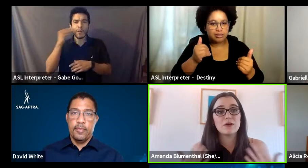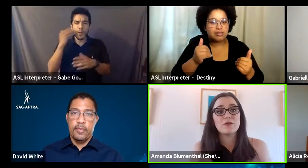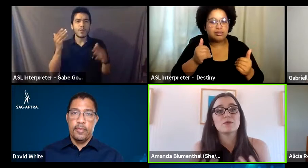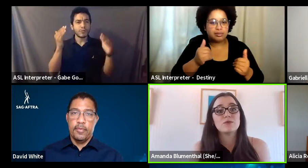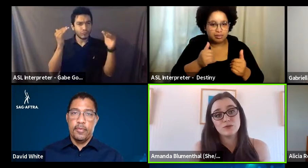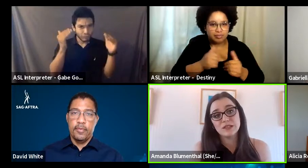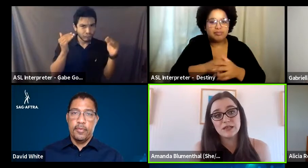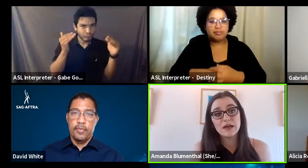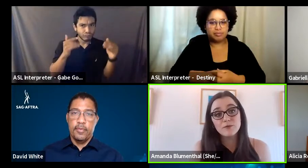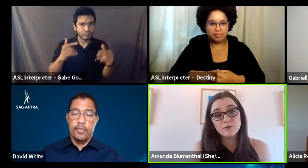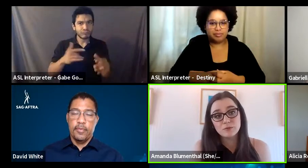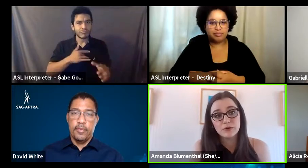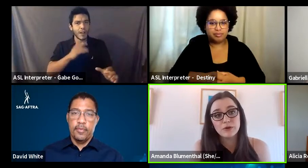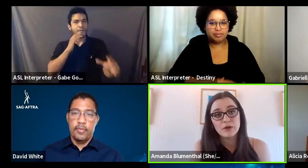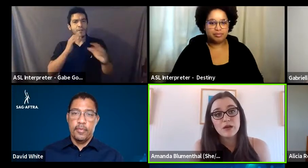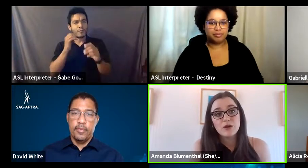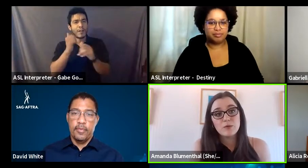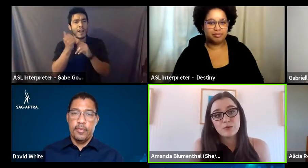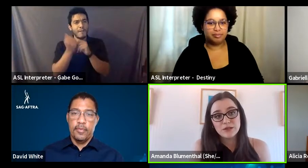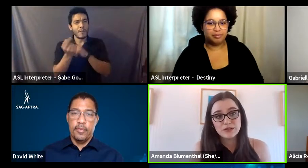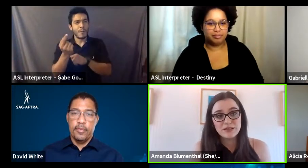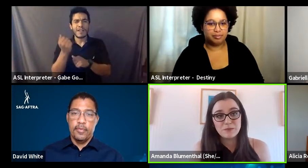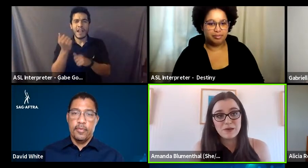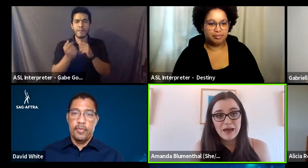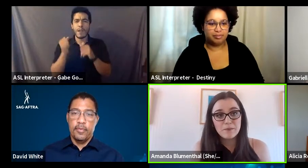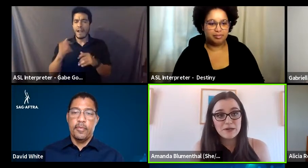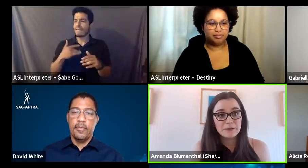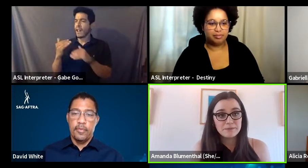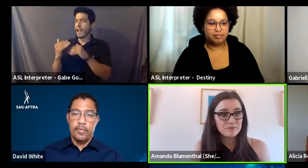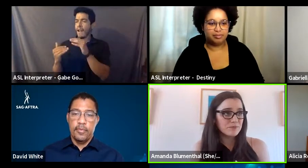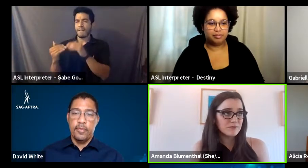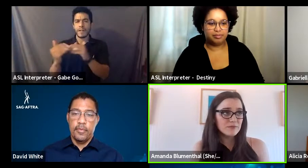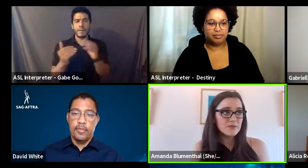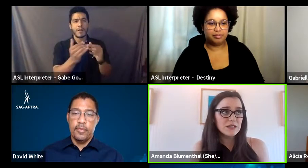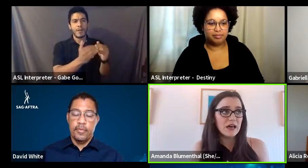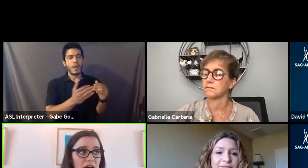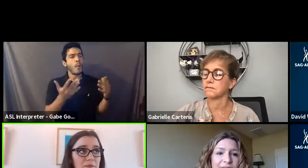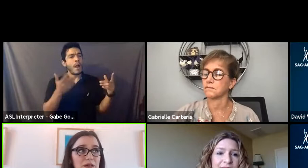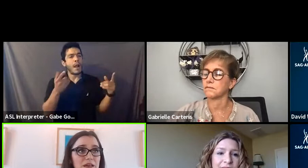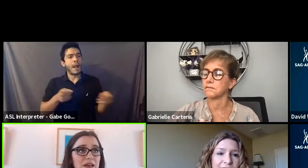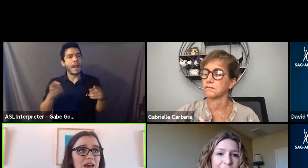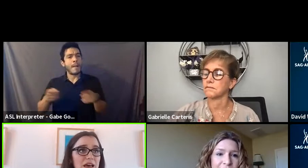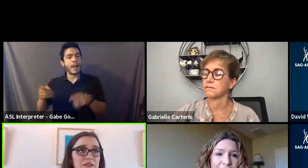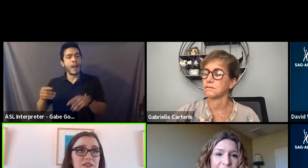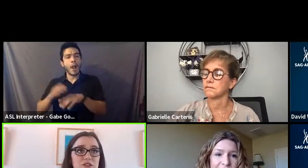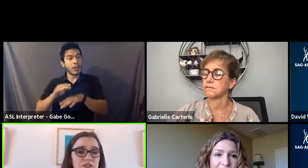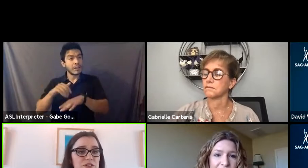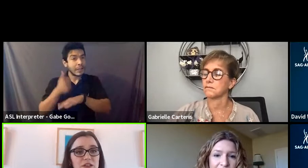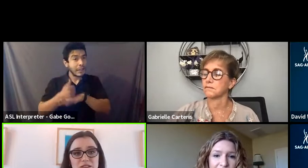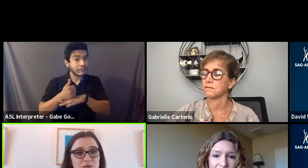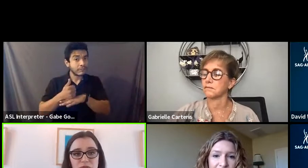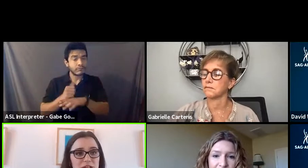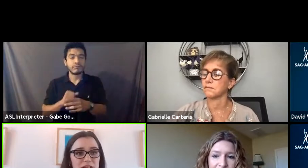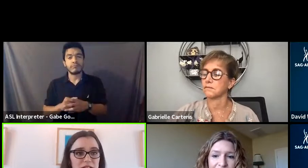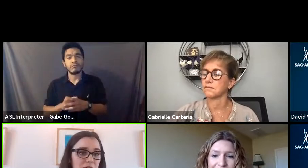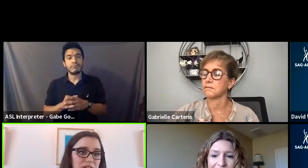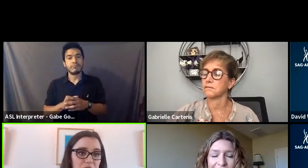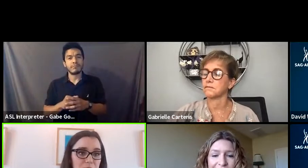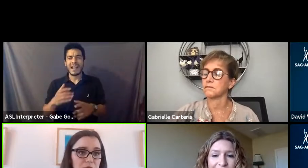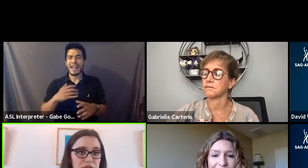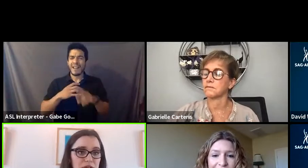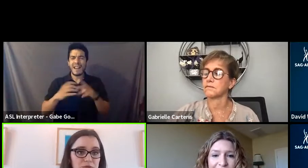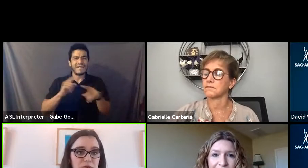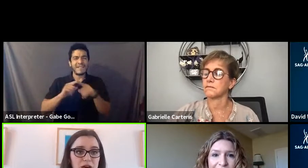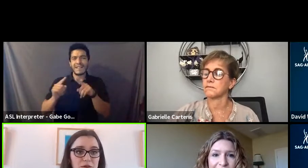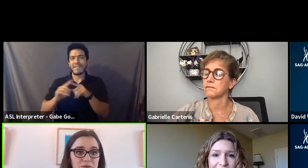with everyone. So everyone feels really comfortable with what's going to be happening. Um, and there's, there's lots of different, you know,